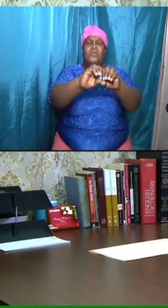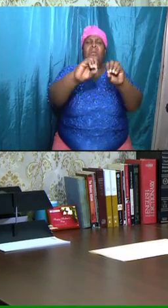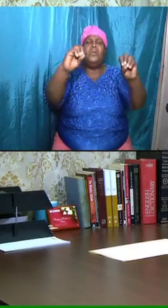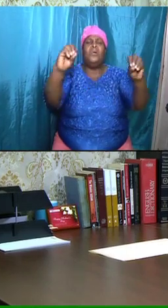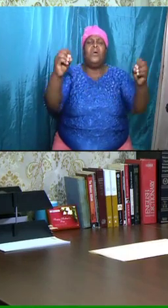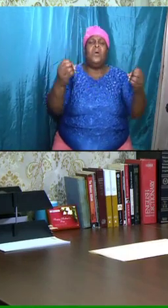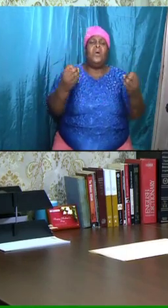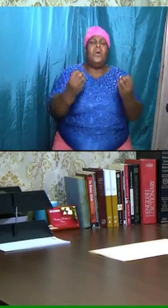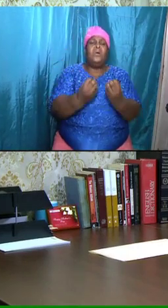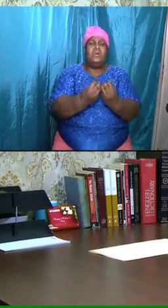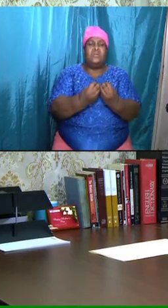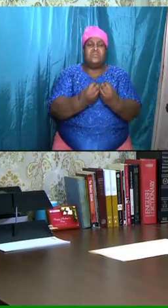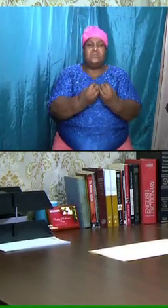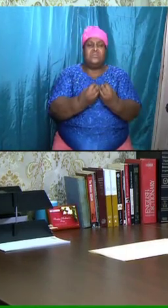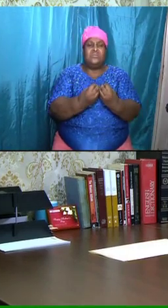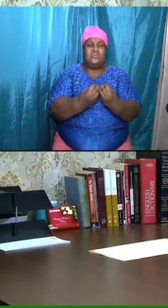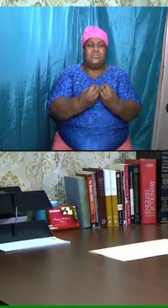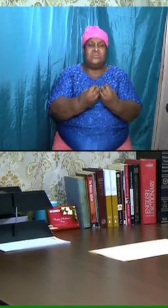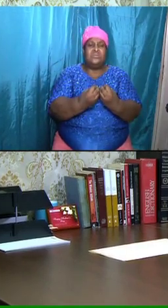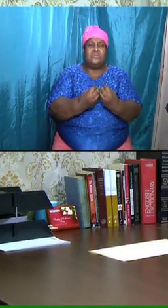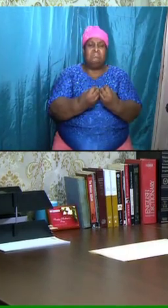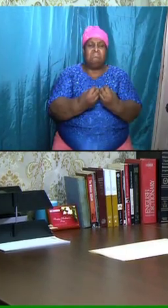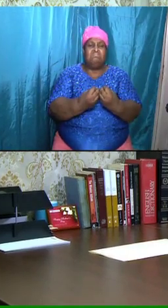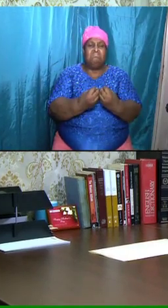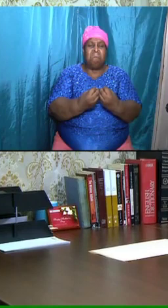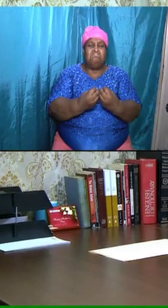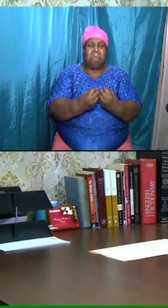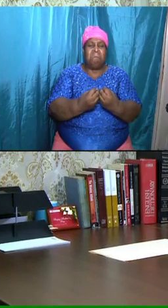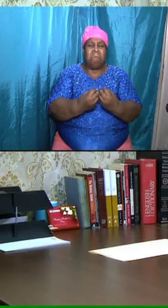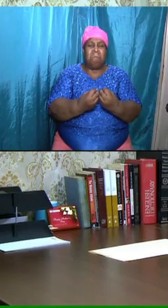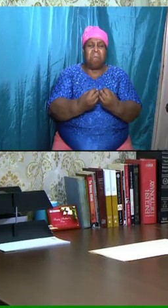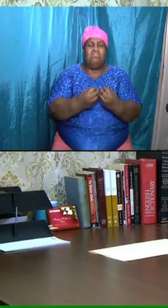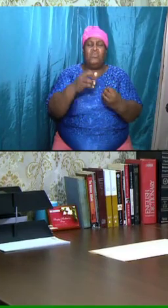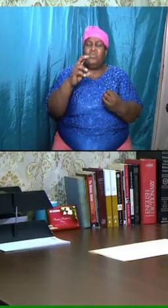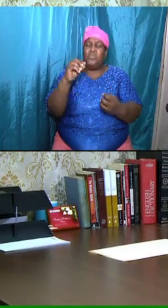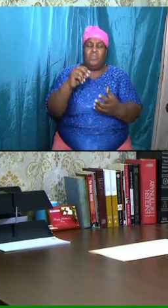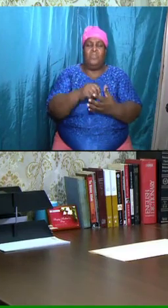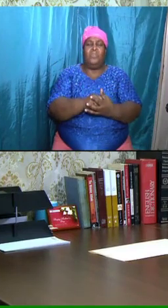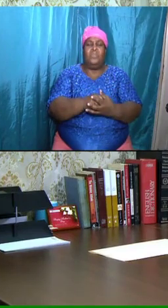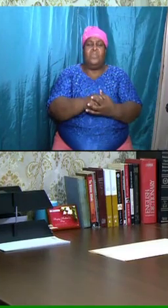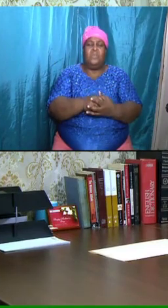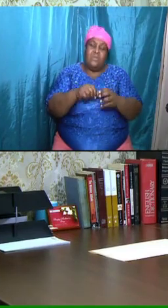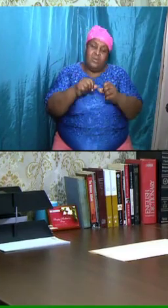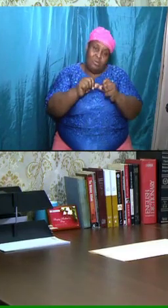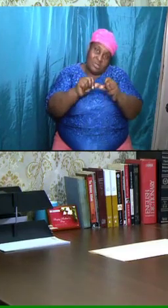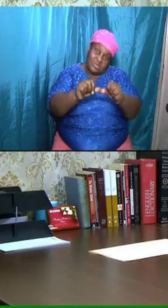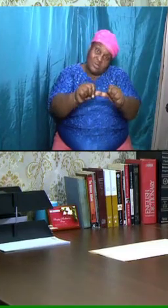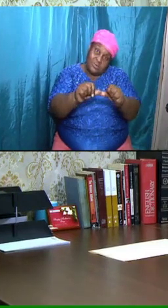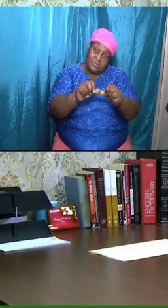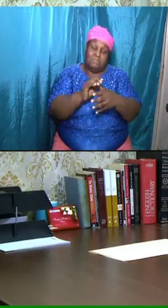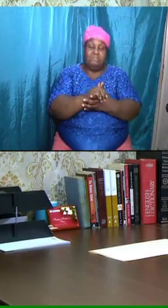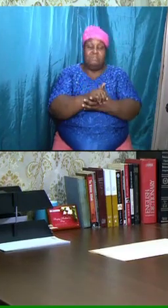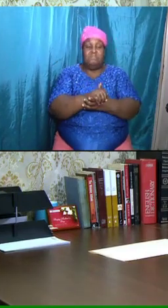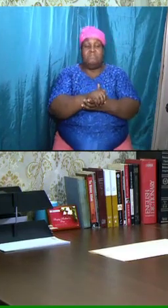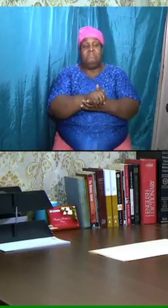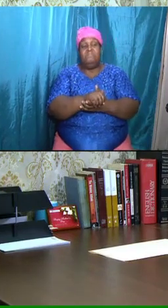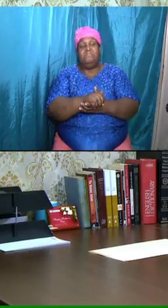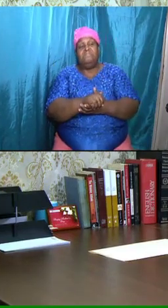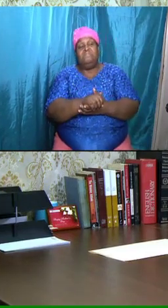That is unheard of. It goes on further, and this is how